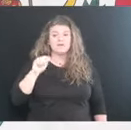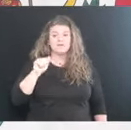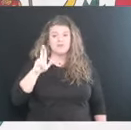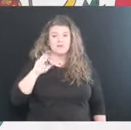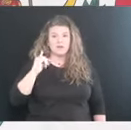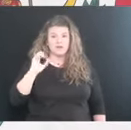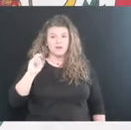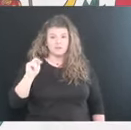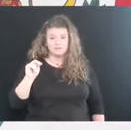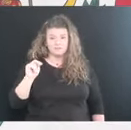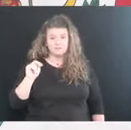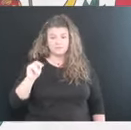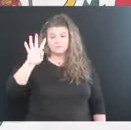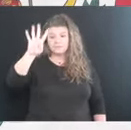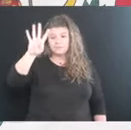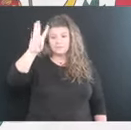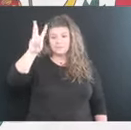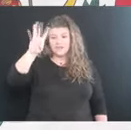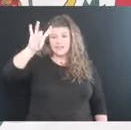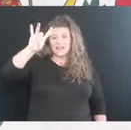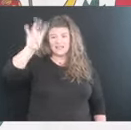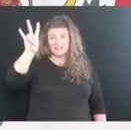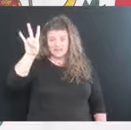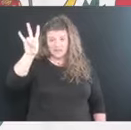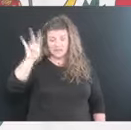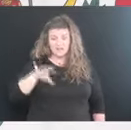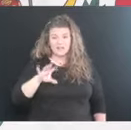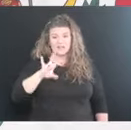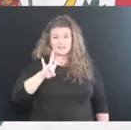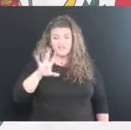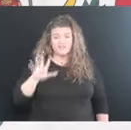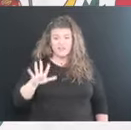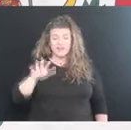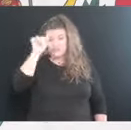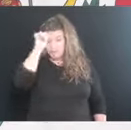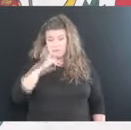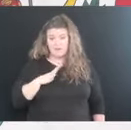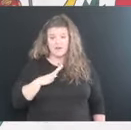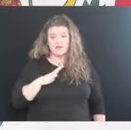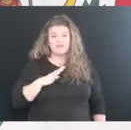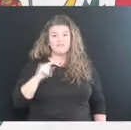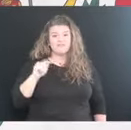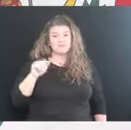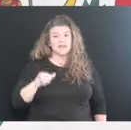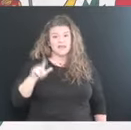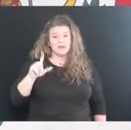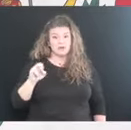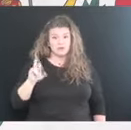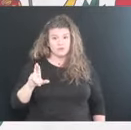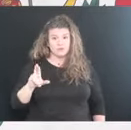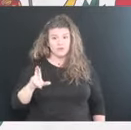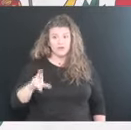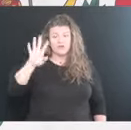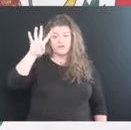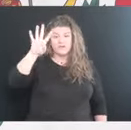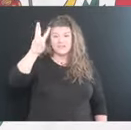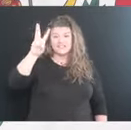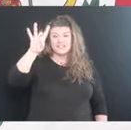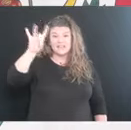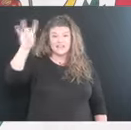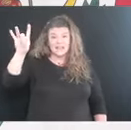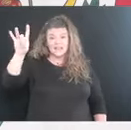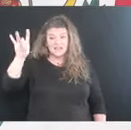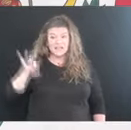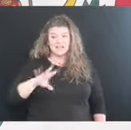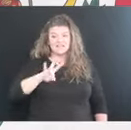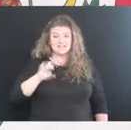County. The 4,687 death a 75 year old male from Taylor County. The 4,688 death